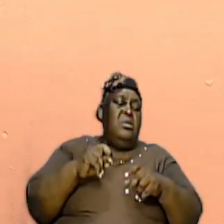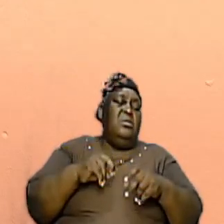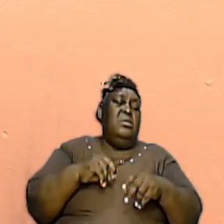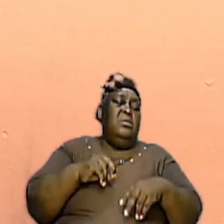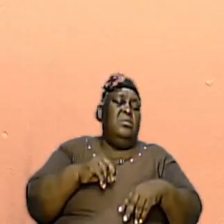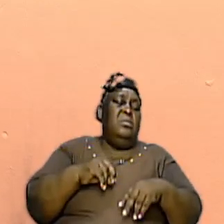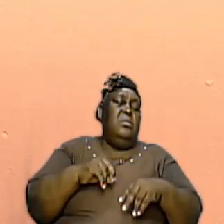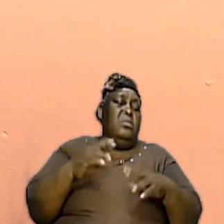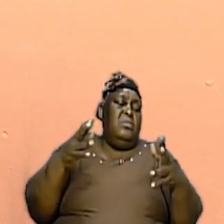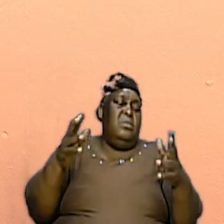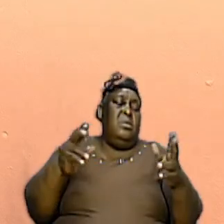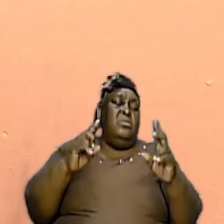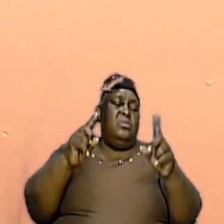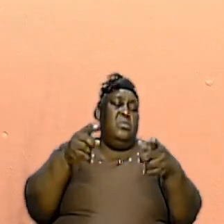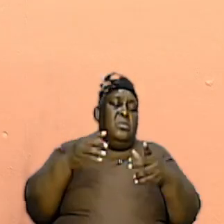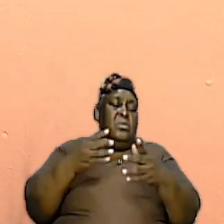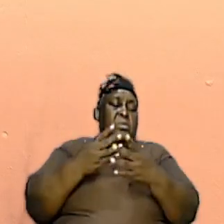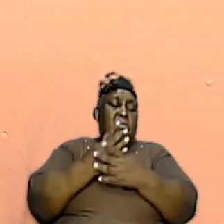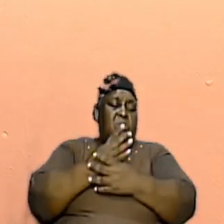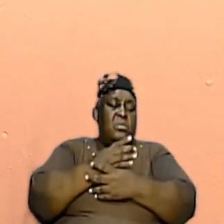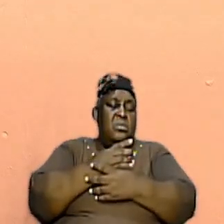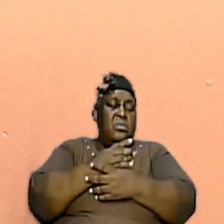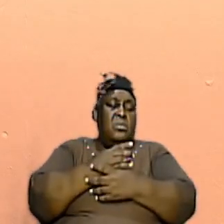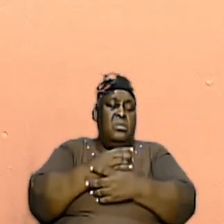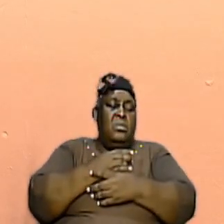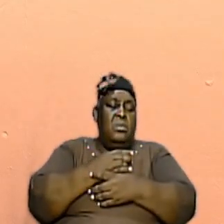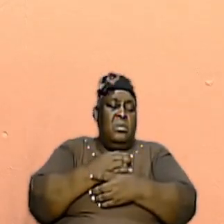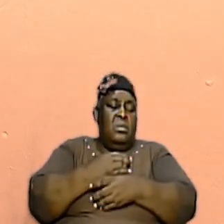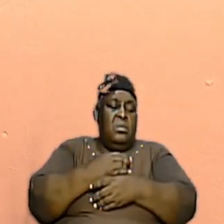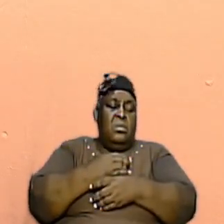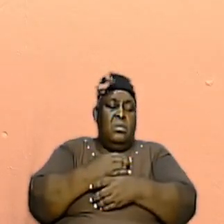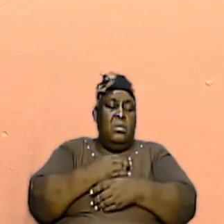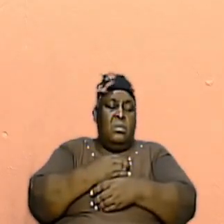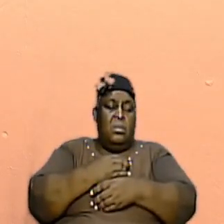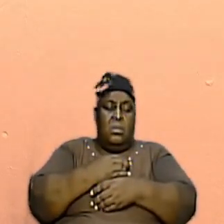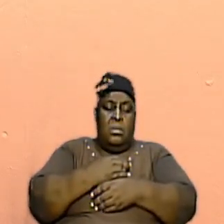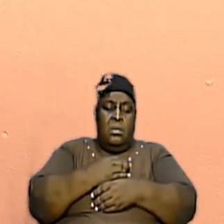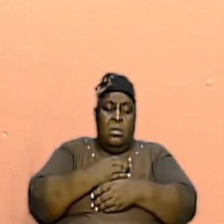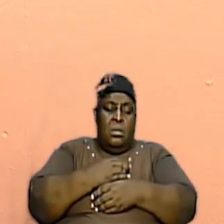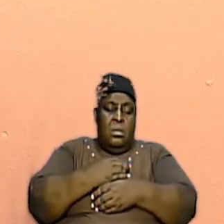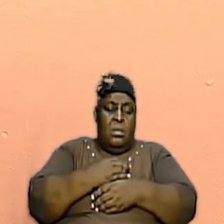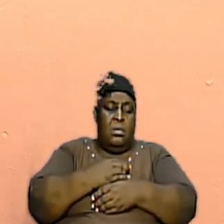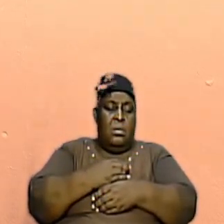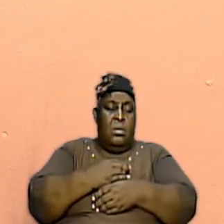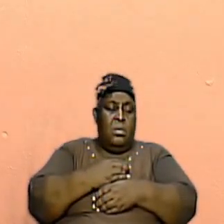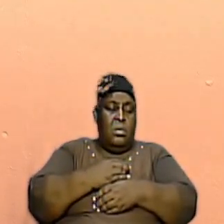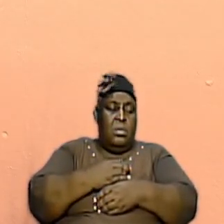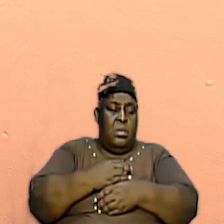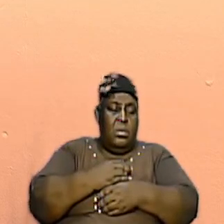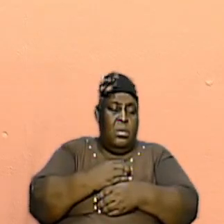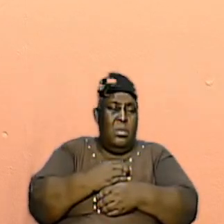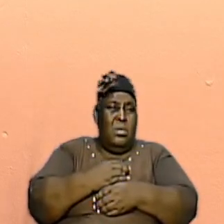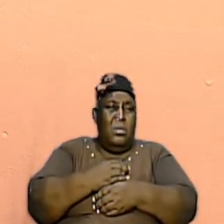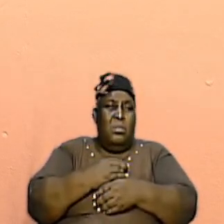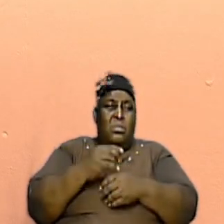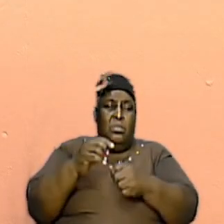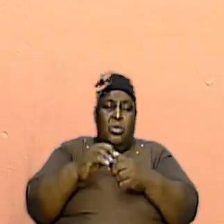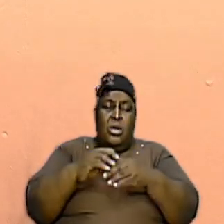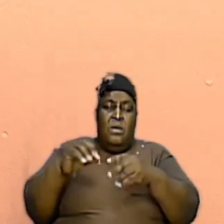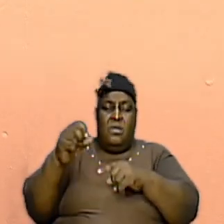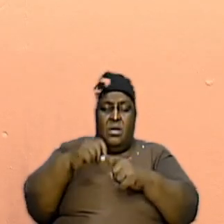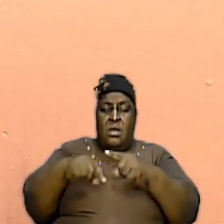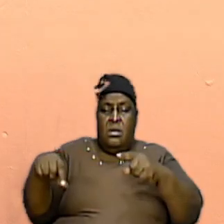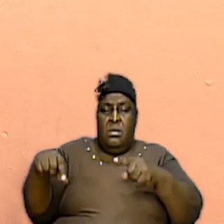up until this point the brazen altar at the front the brazen laver being the next piece